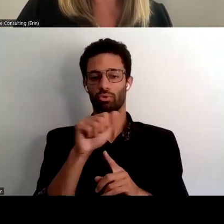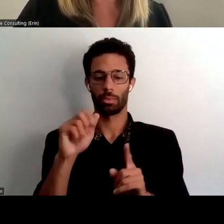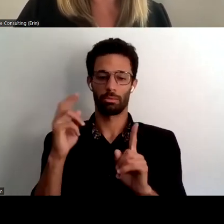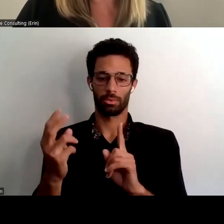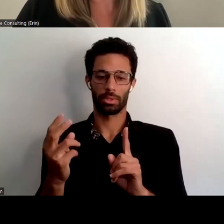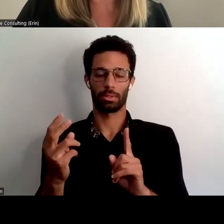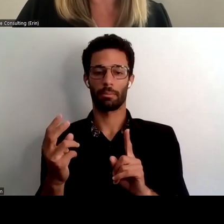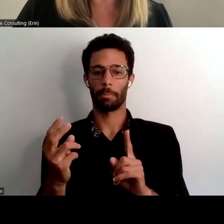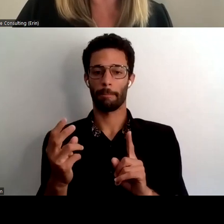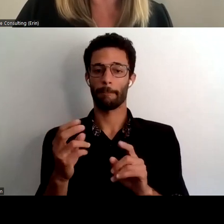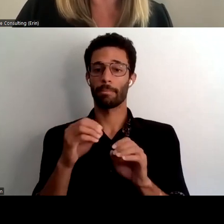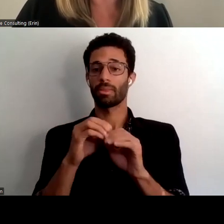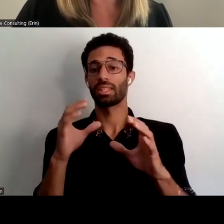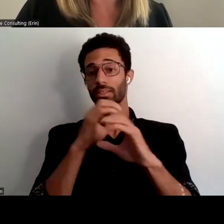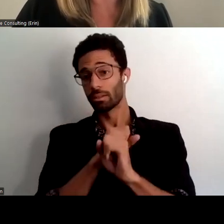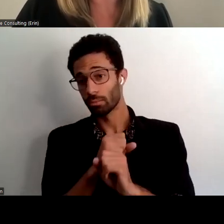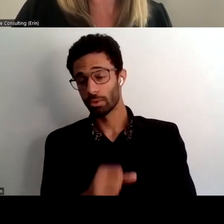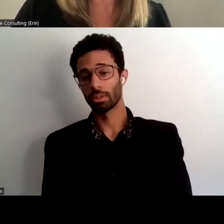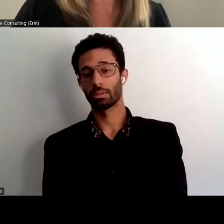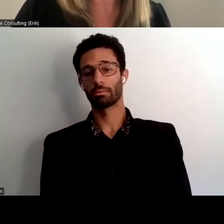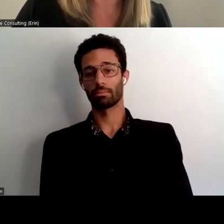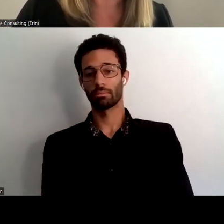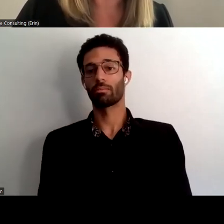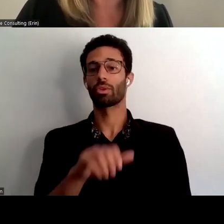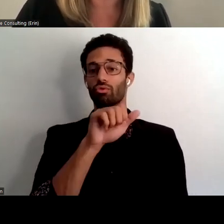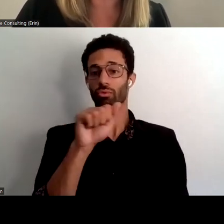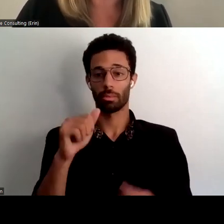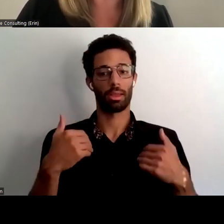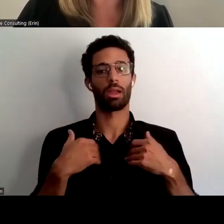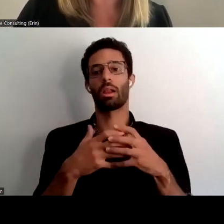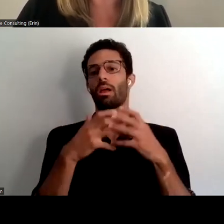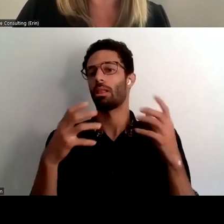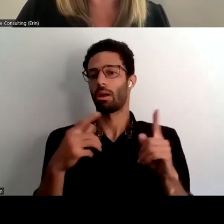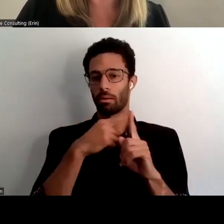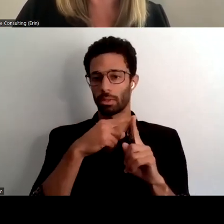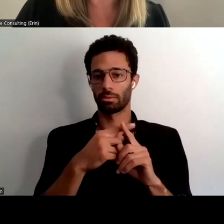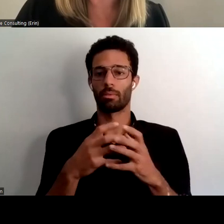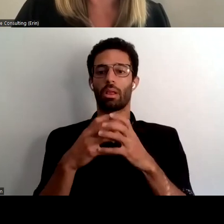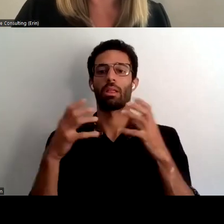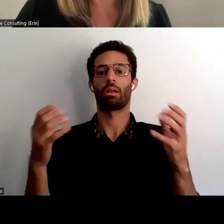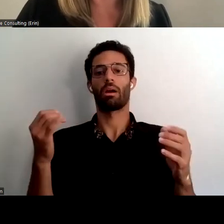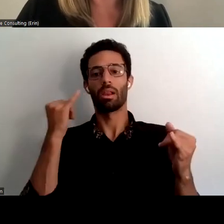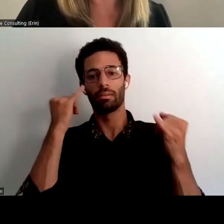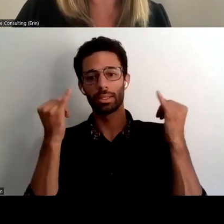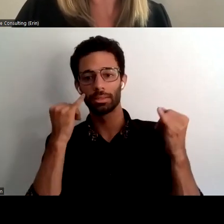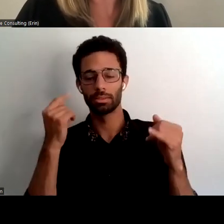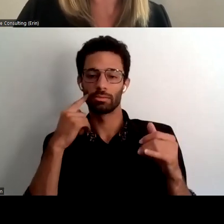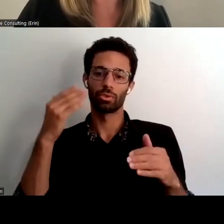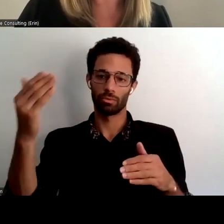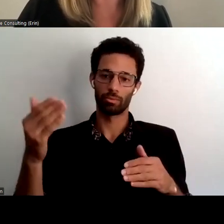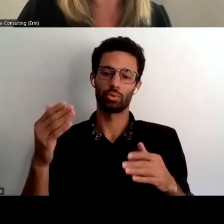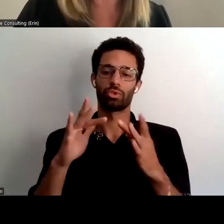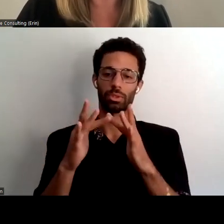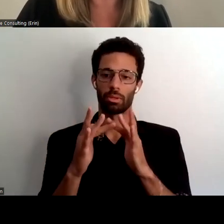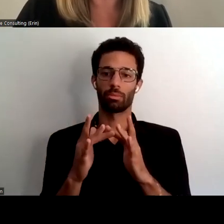uh just in summary i would say triple a's had a lot of positivity a lot of ideas for the future network um they felt the network